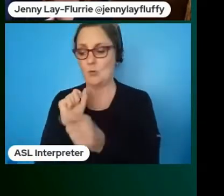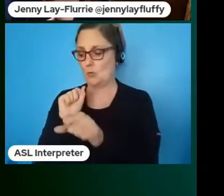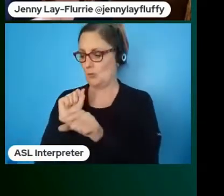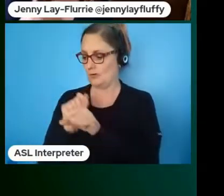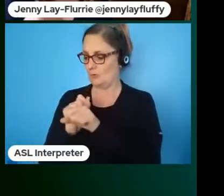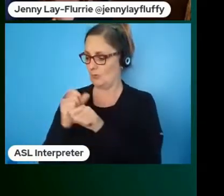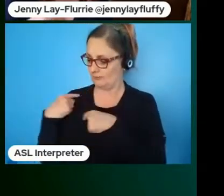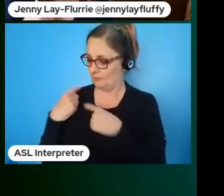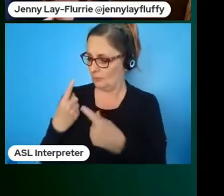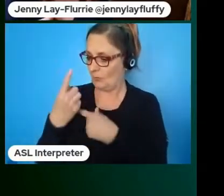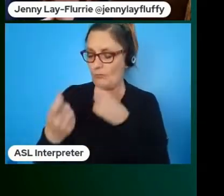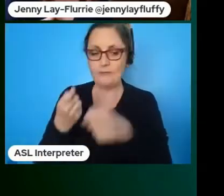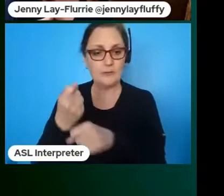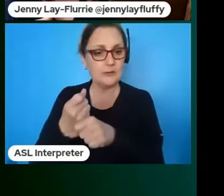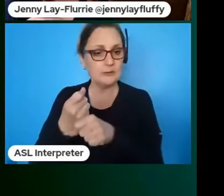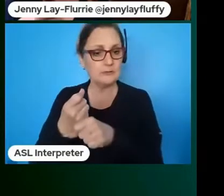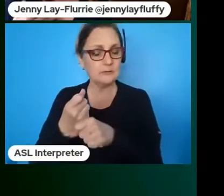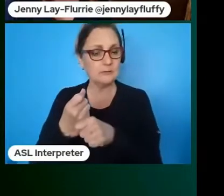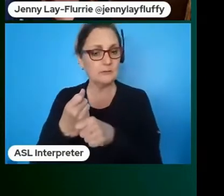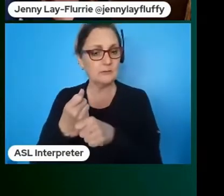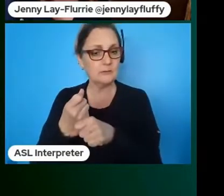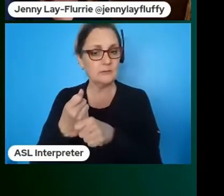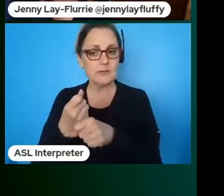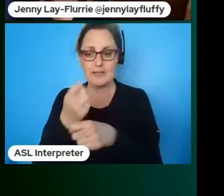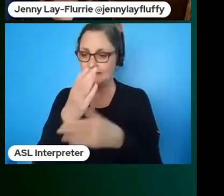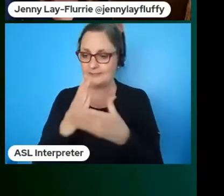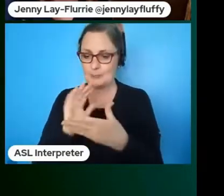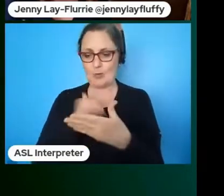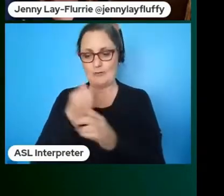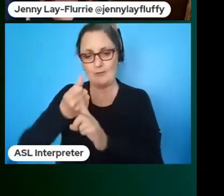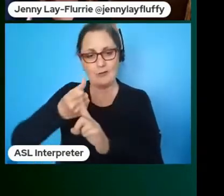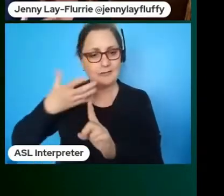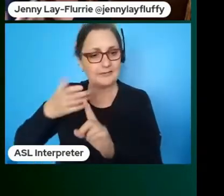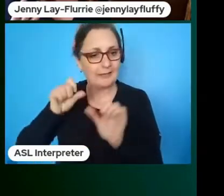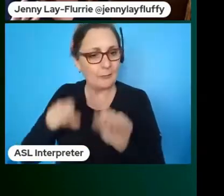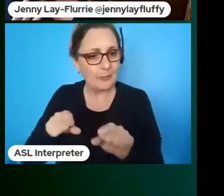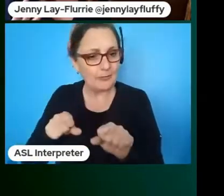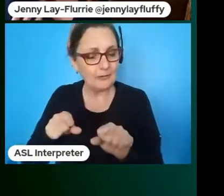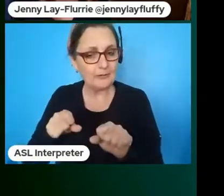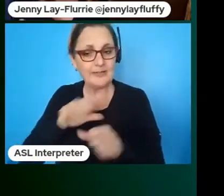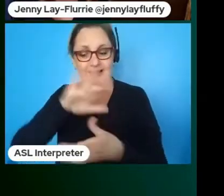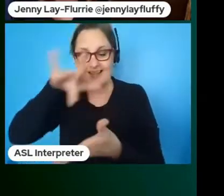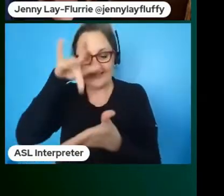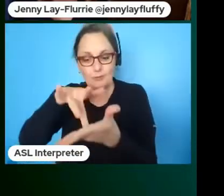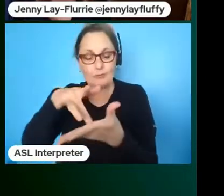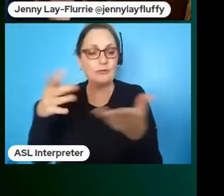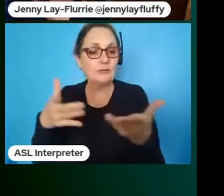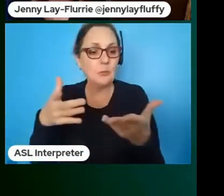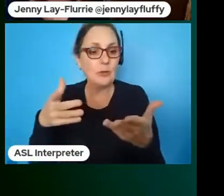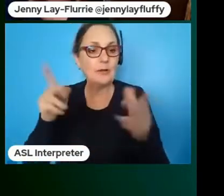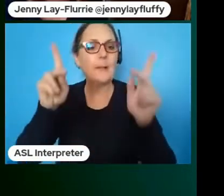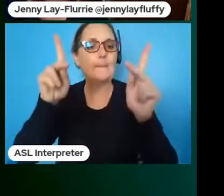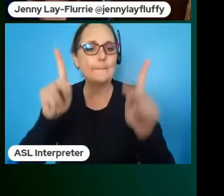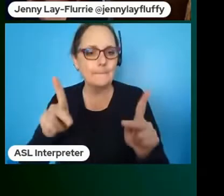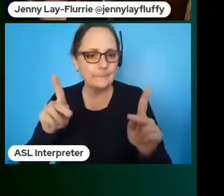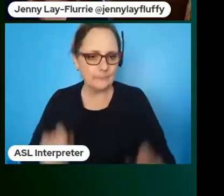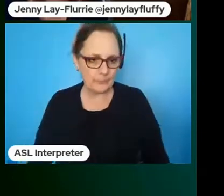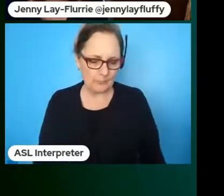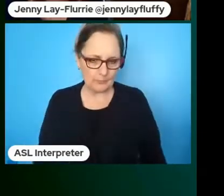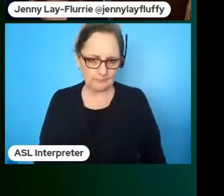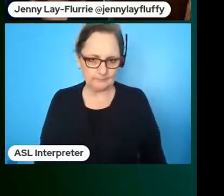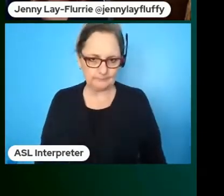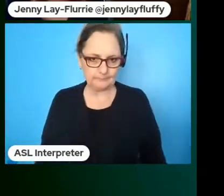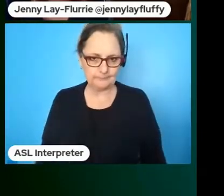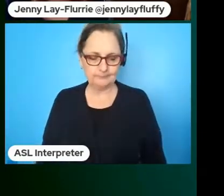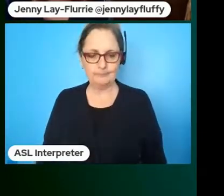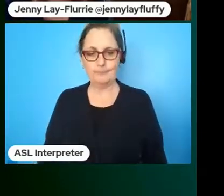the core it all starts with people and there's been a few key trends that i'm going to walk through that give